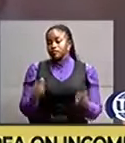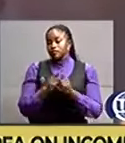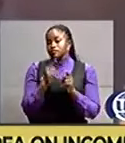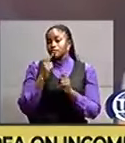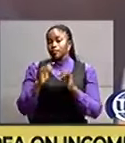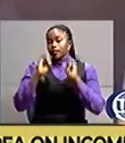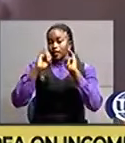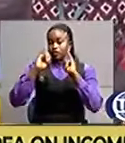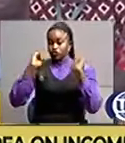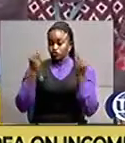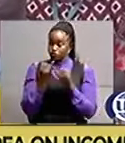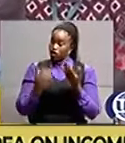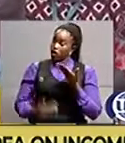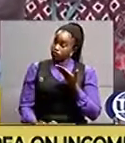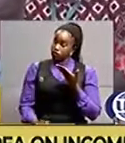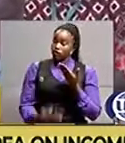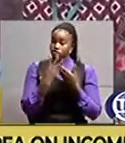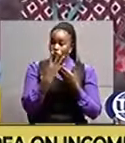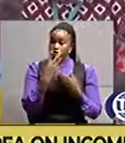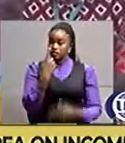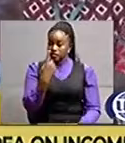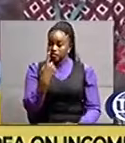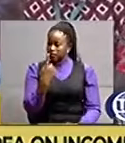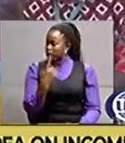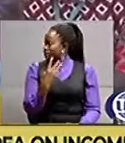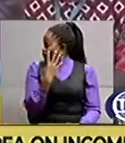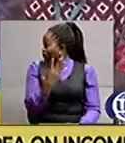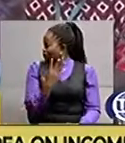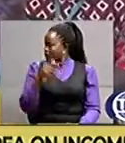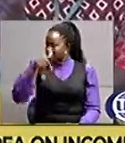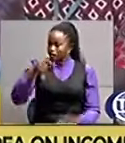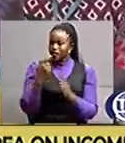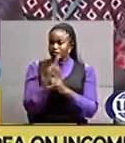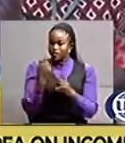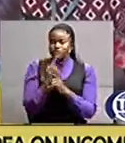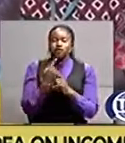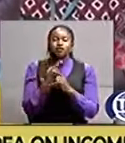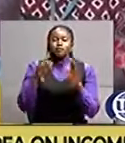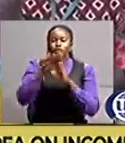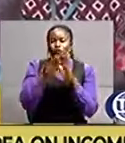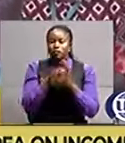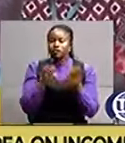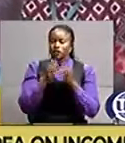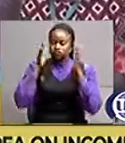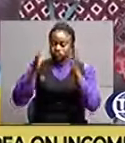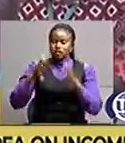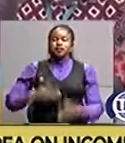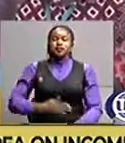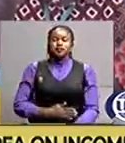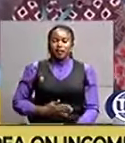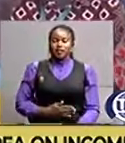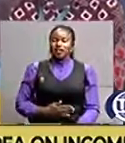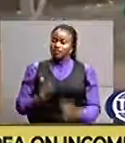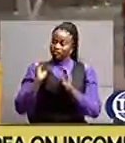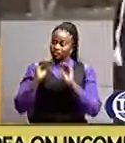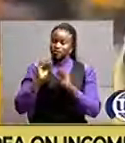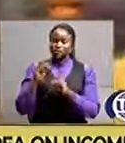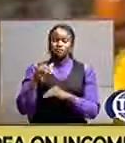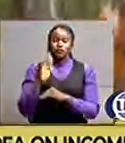institution has 47 programs with an emphasis on science subjects prislaine amara reporting